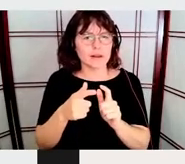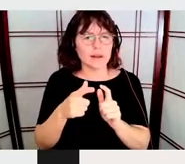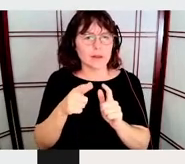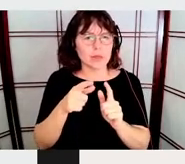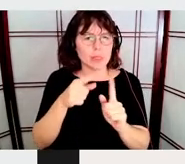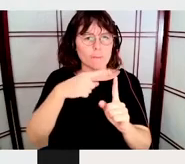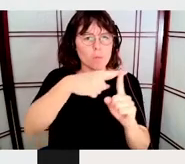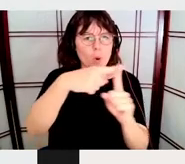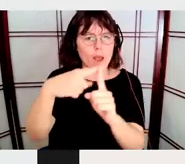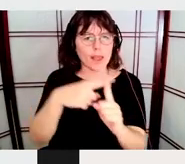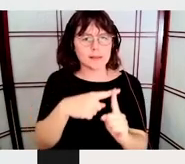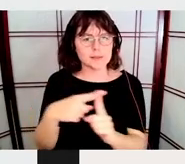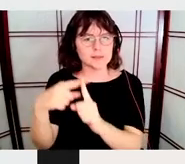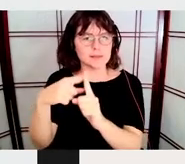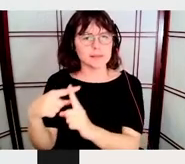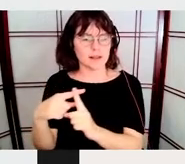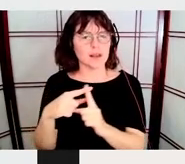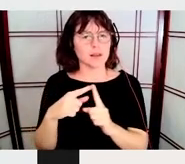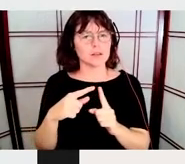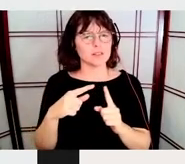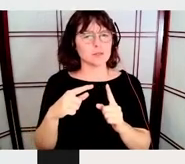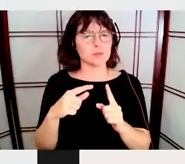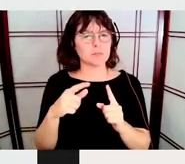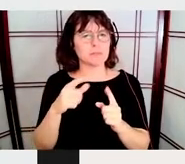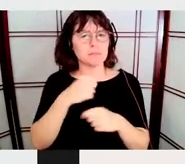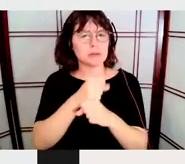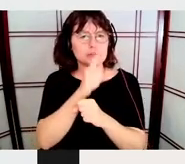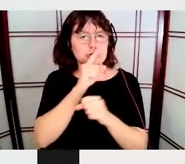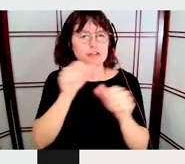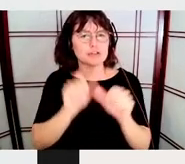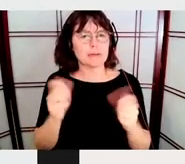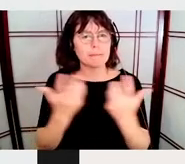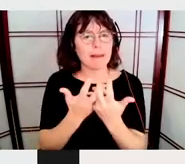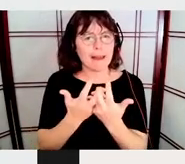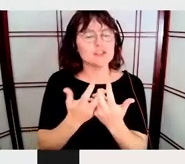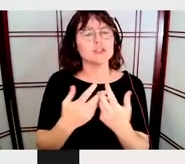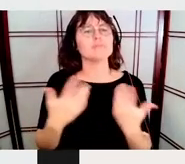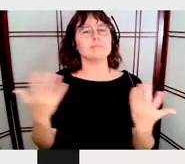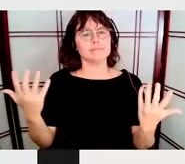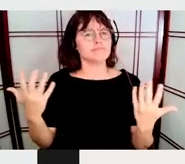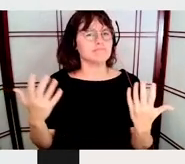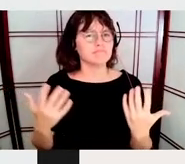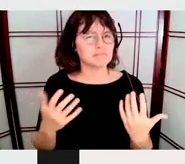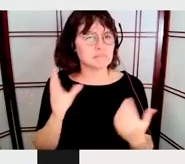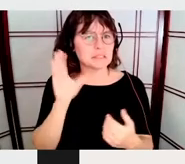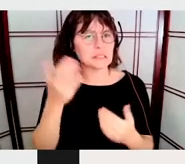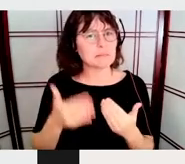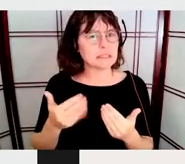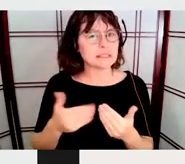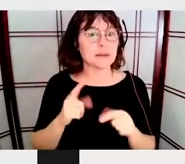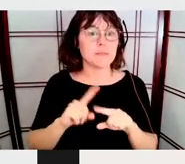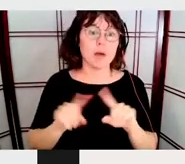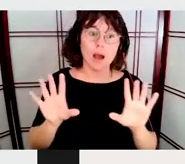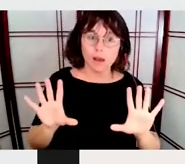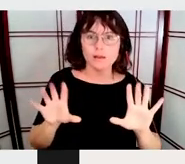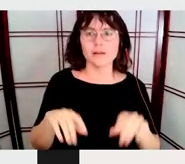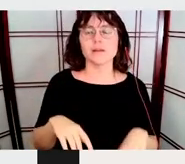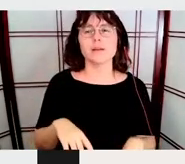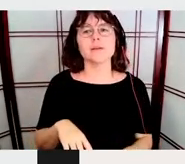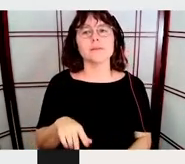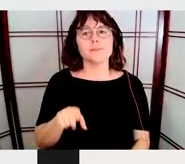with realizing this? I make a recipe. I ask, which kind of logo do I need? So if you look at the two